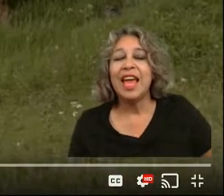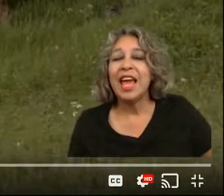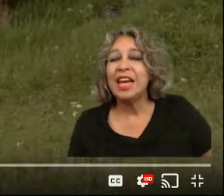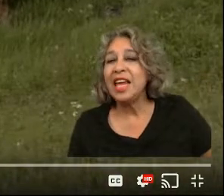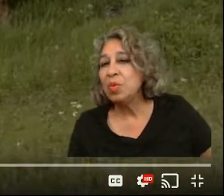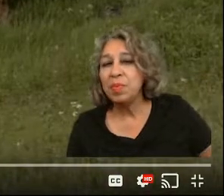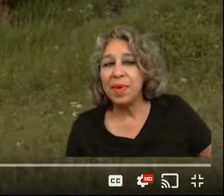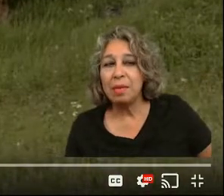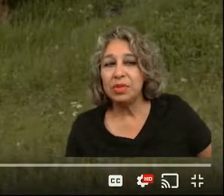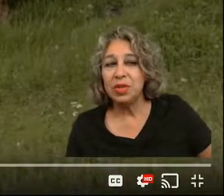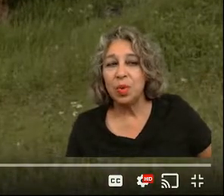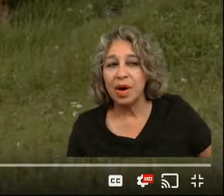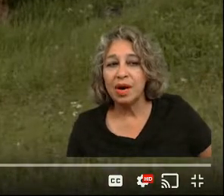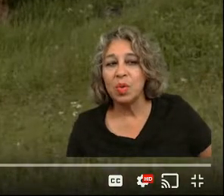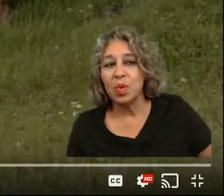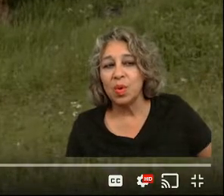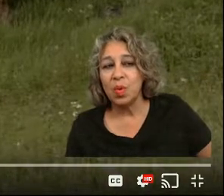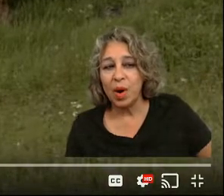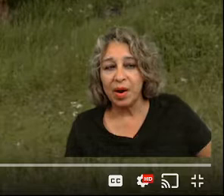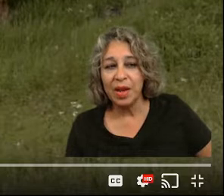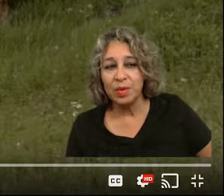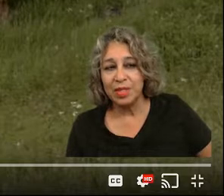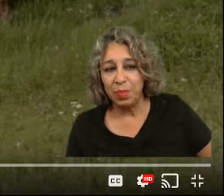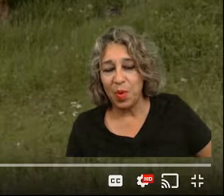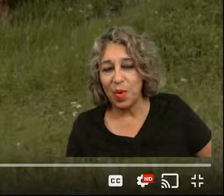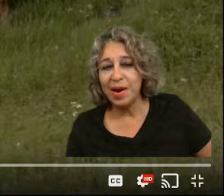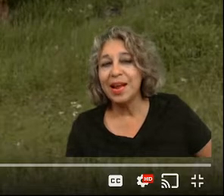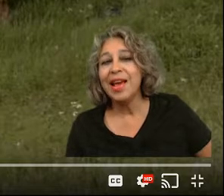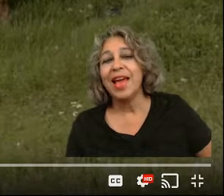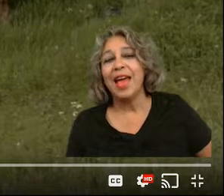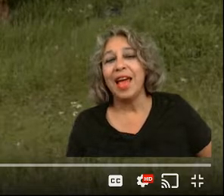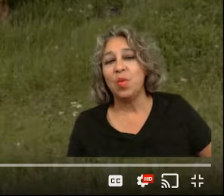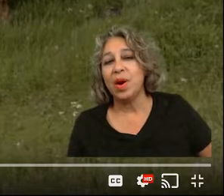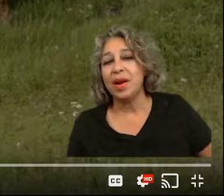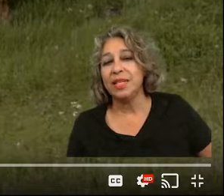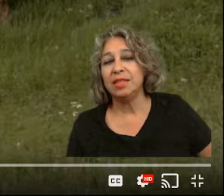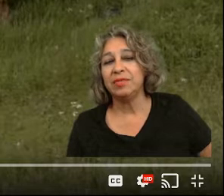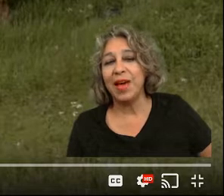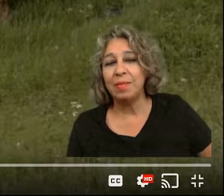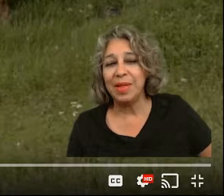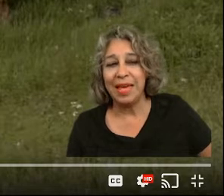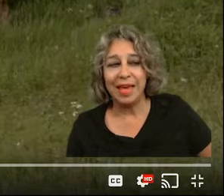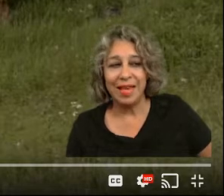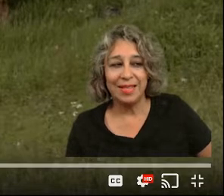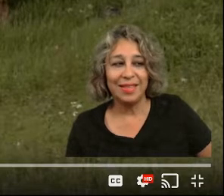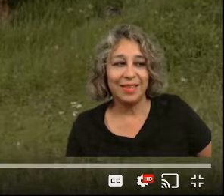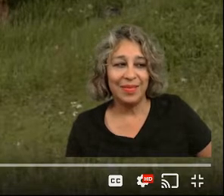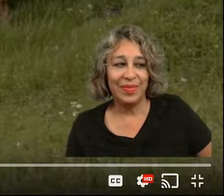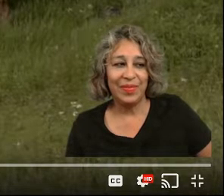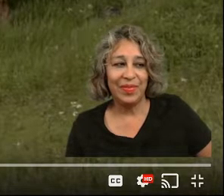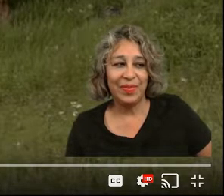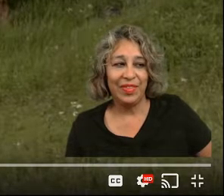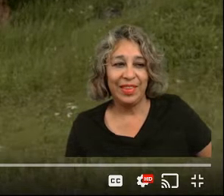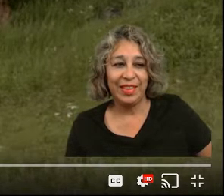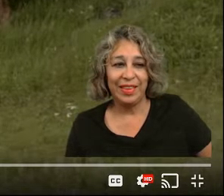and he will be able to work where he was born and where his family is